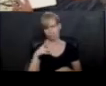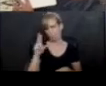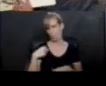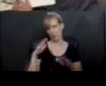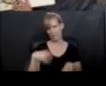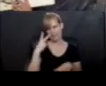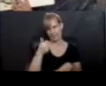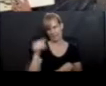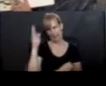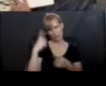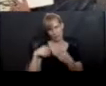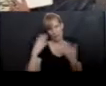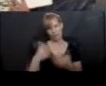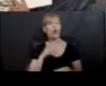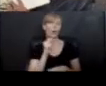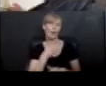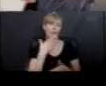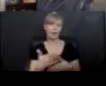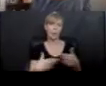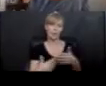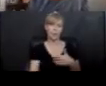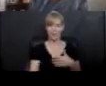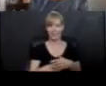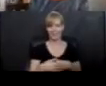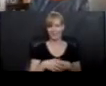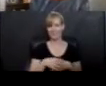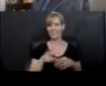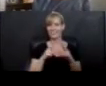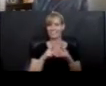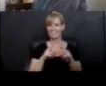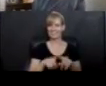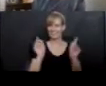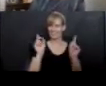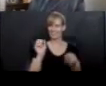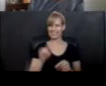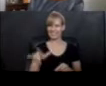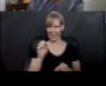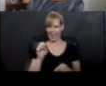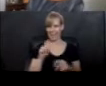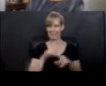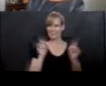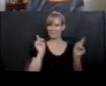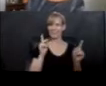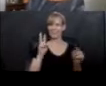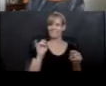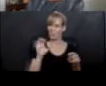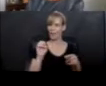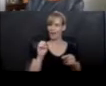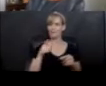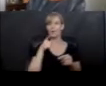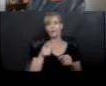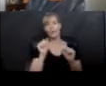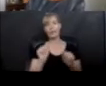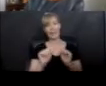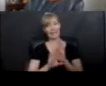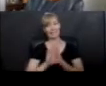here. Okay. Thank you. Anyway. Right. It's a very different voice. So you get to develop your own voice and you might have